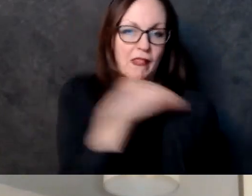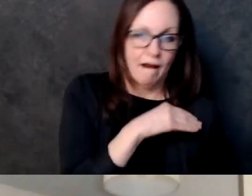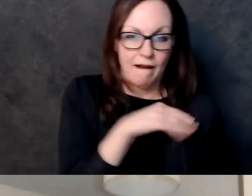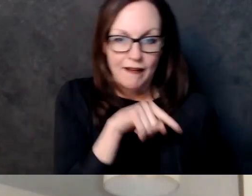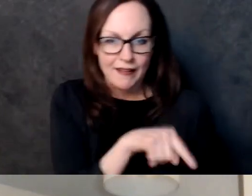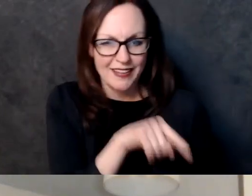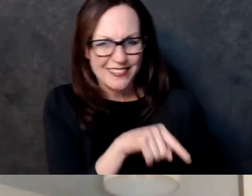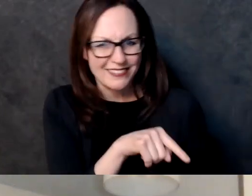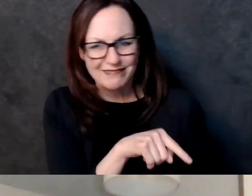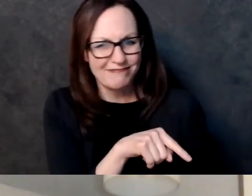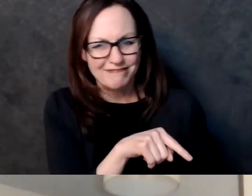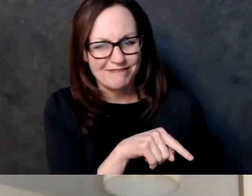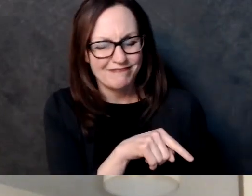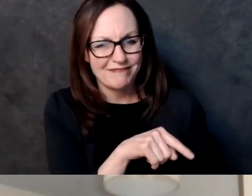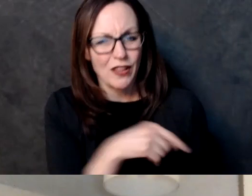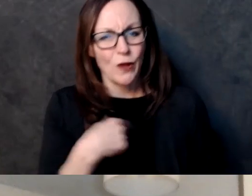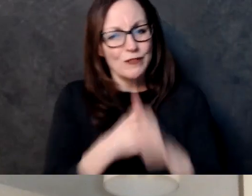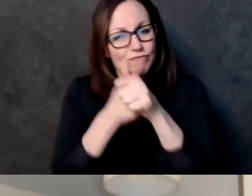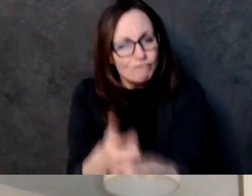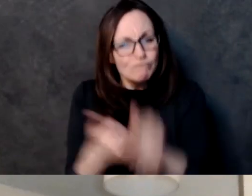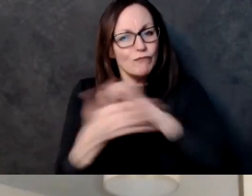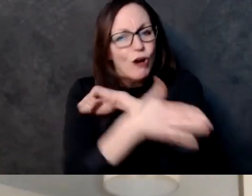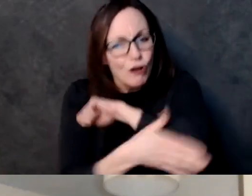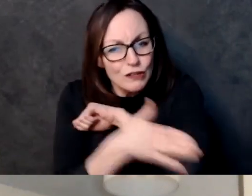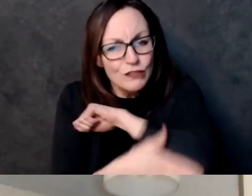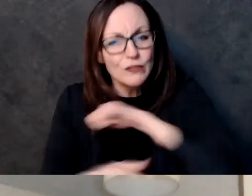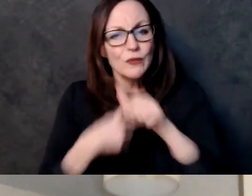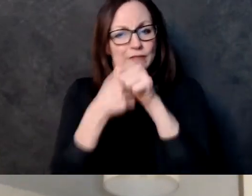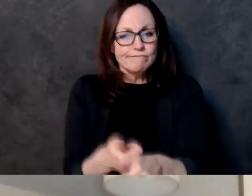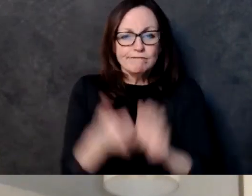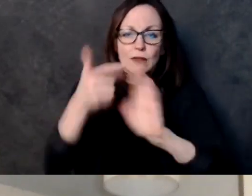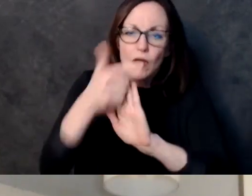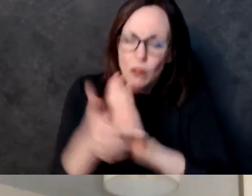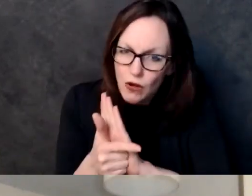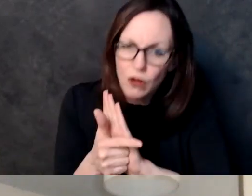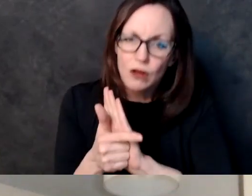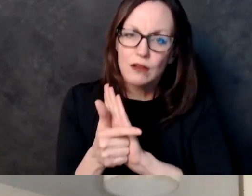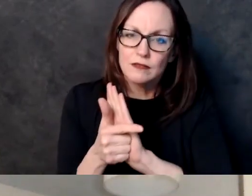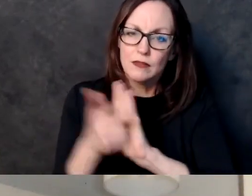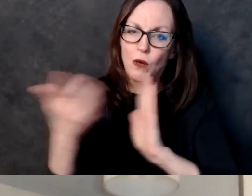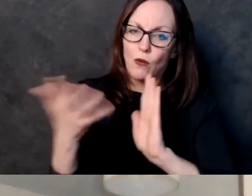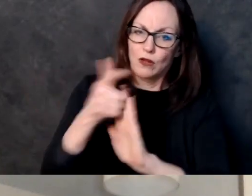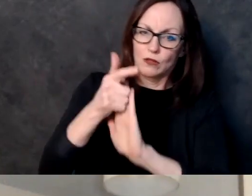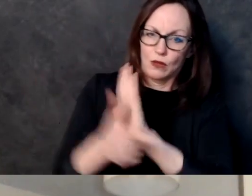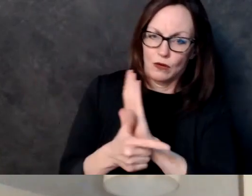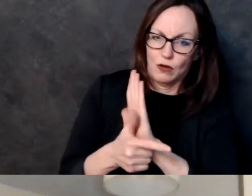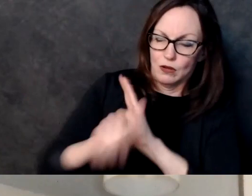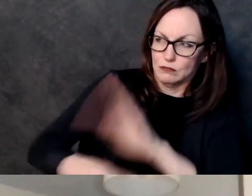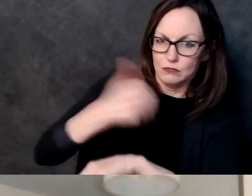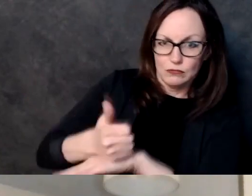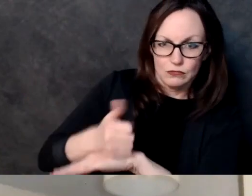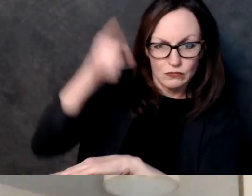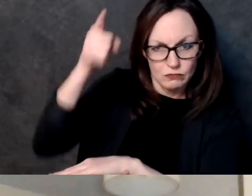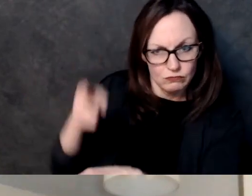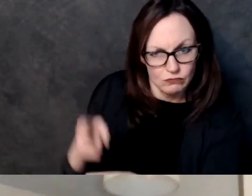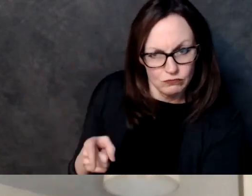people wants things you know a contemporary example could be uh marijuana legalization which is extremely popular